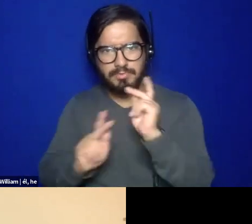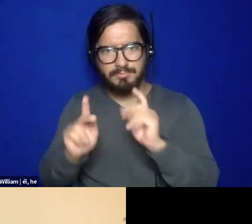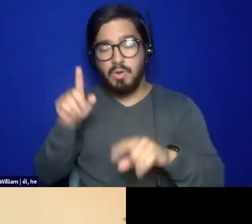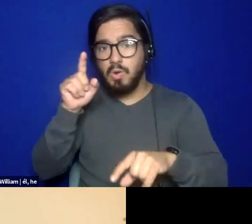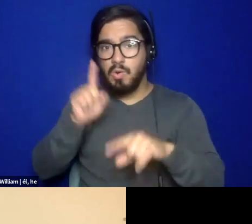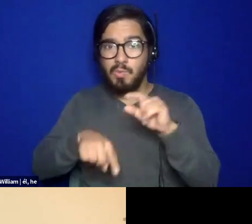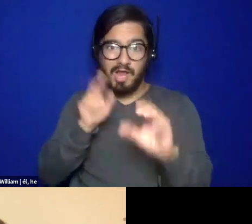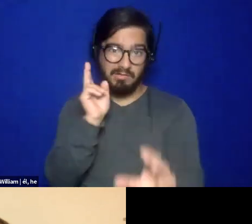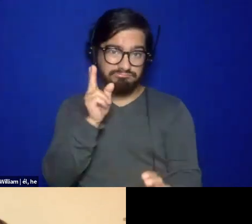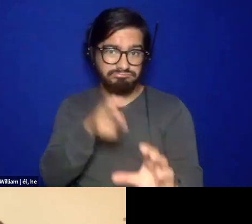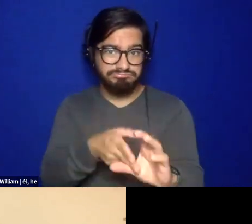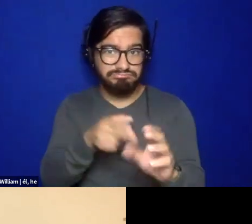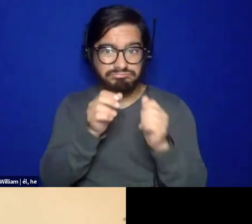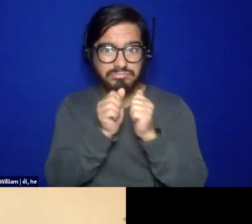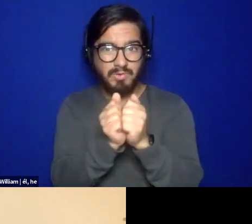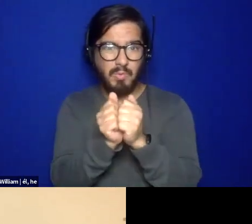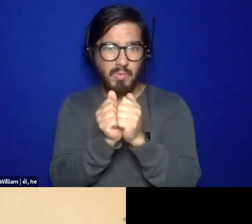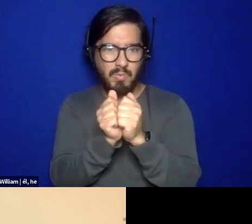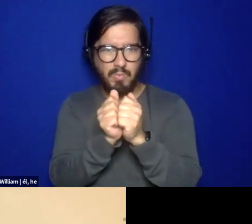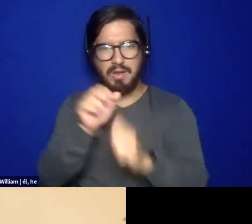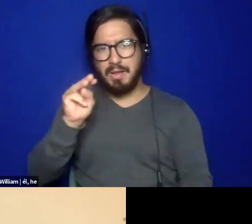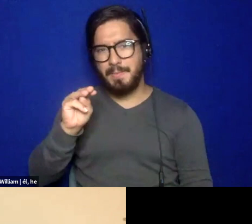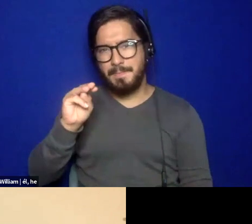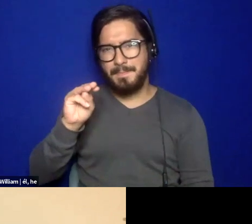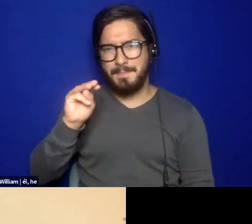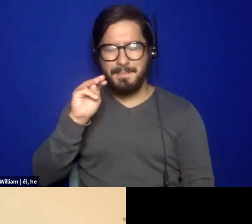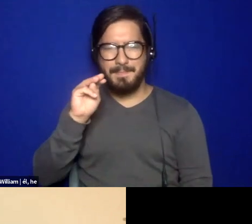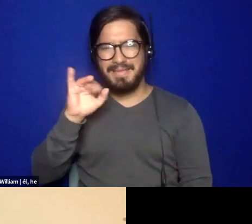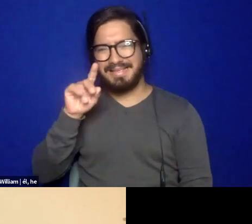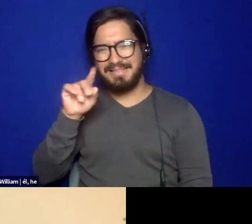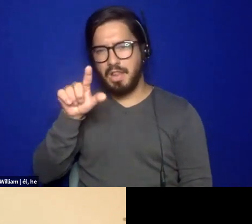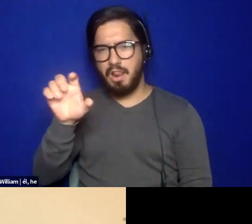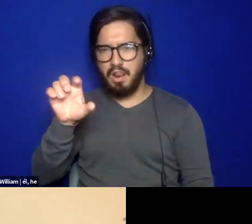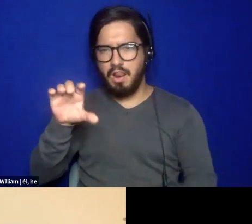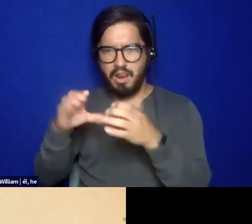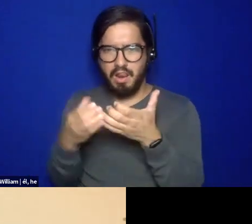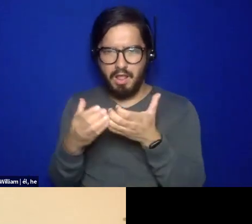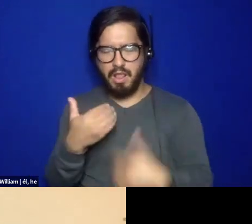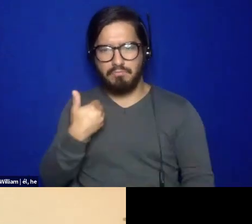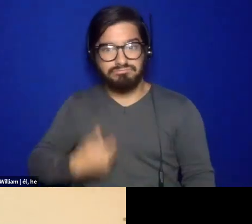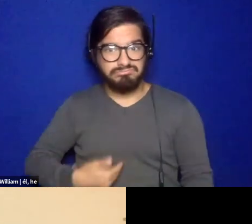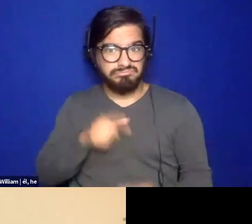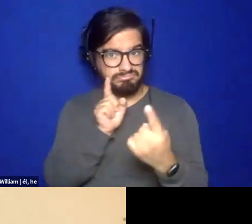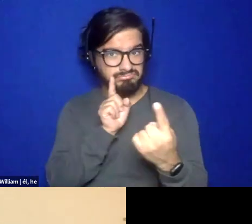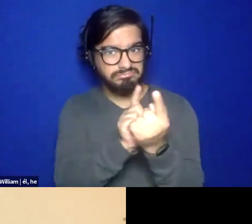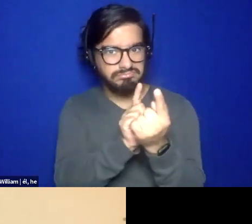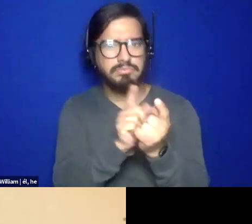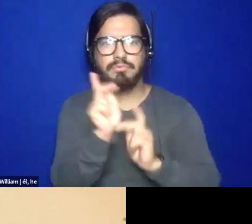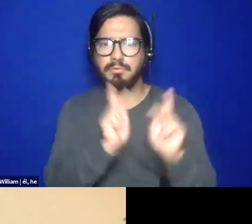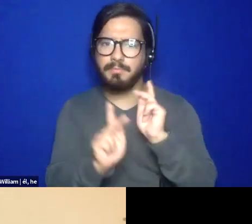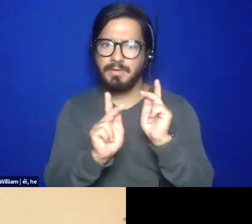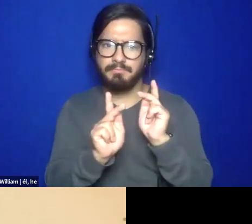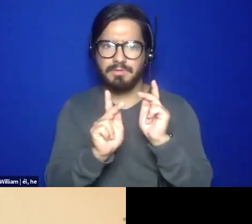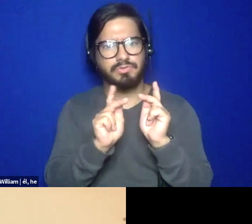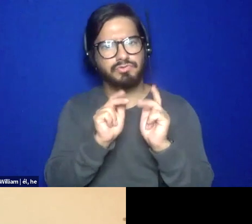selves and, and, and our communities and try to wear that hat. Like, no, turn your